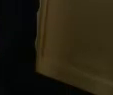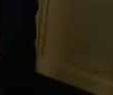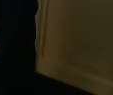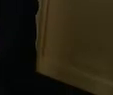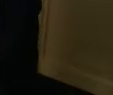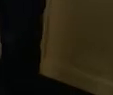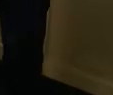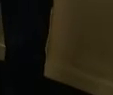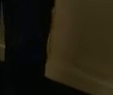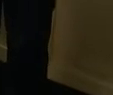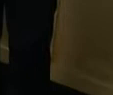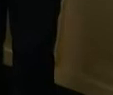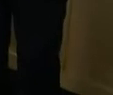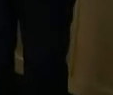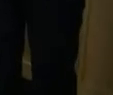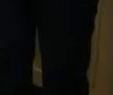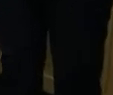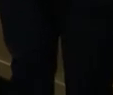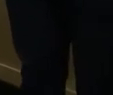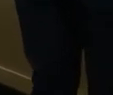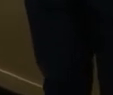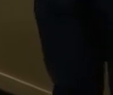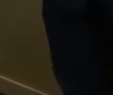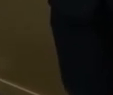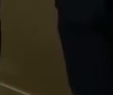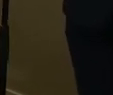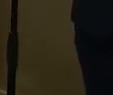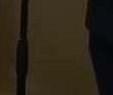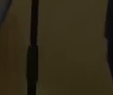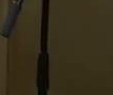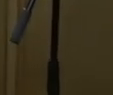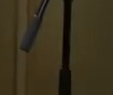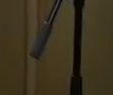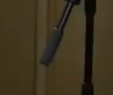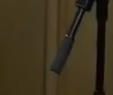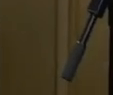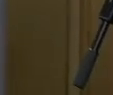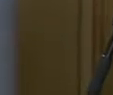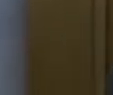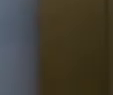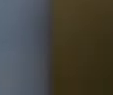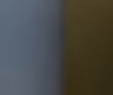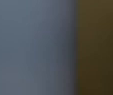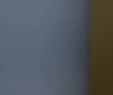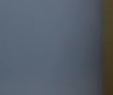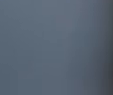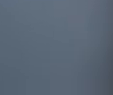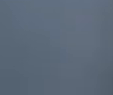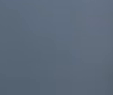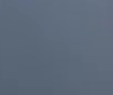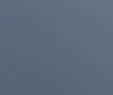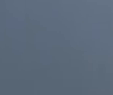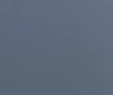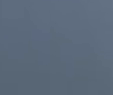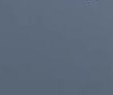He will start with a statement and you can then ask questions. Minister, you have the floor. Ladies and gentlemen, let me welcome